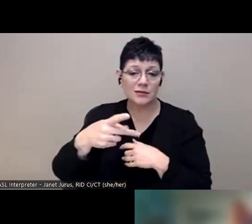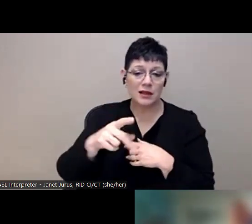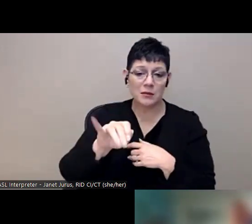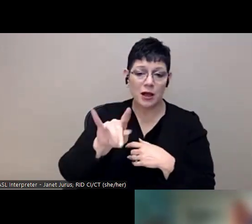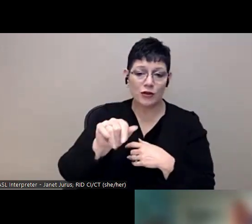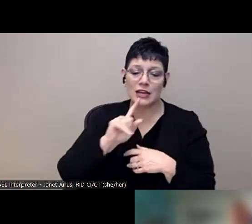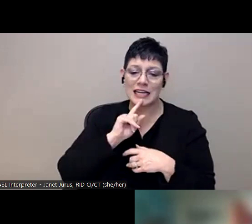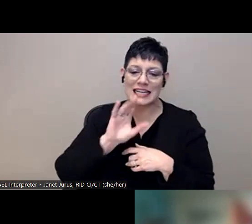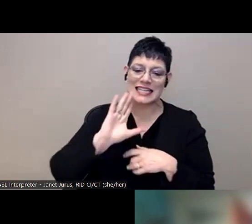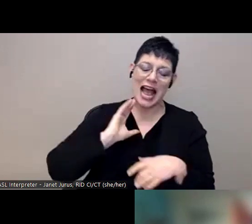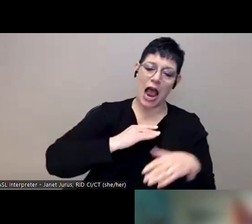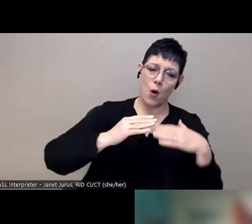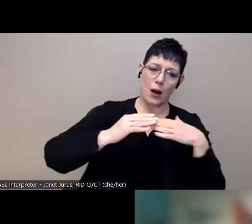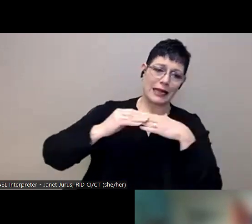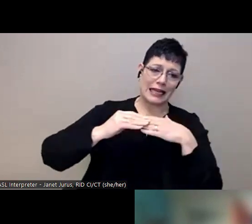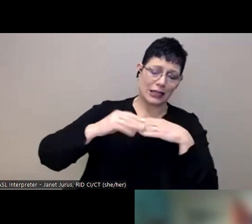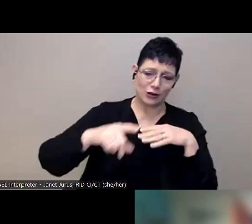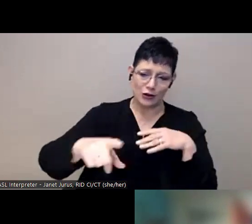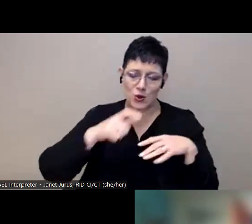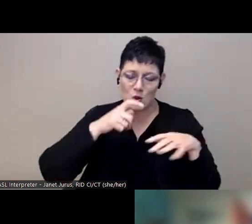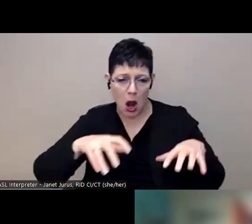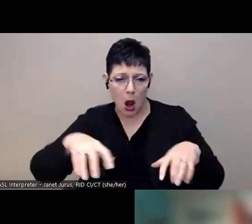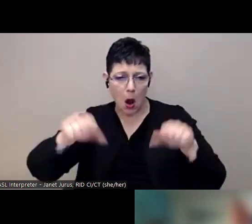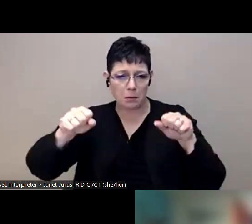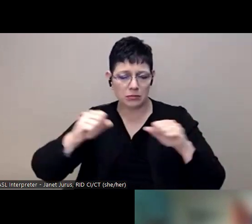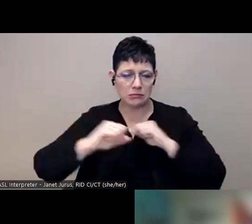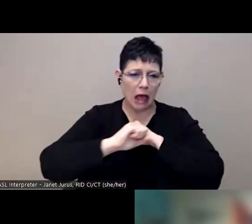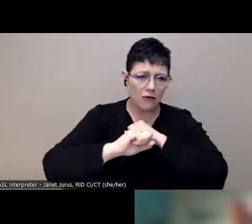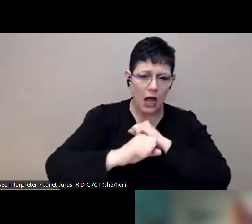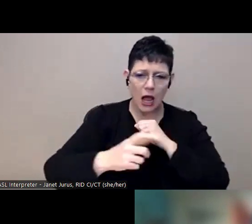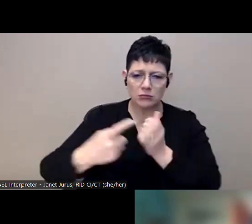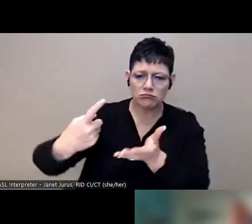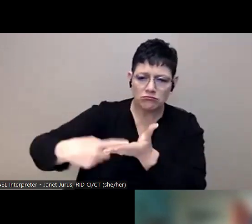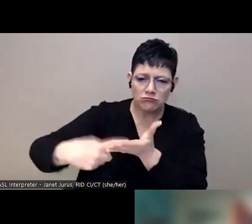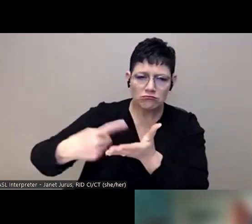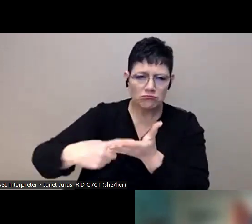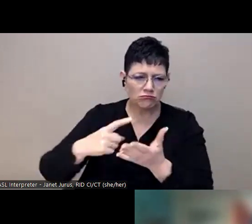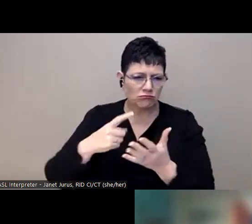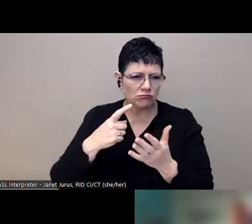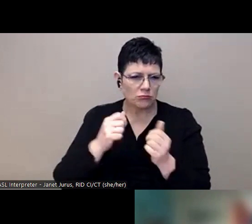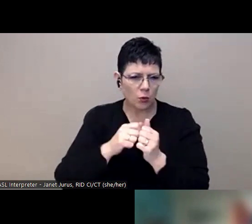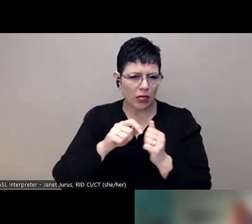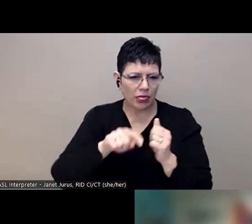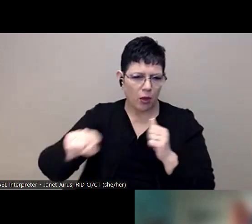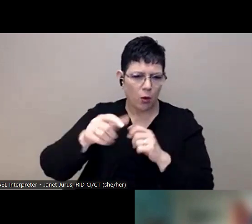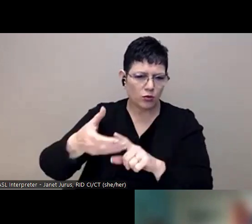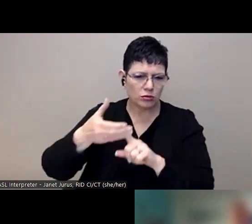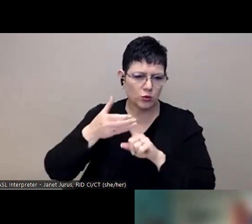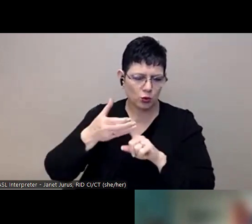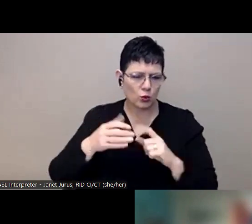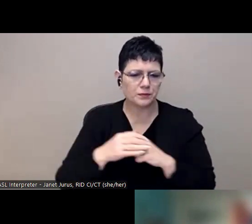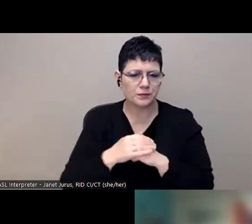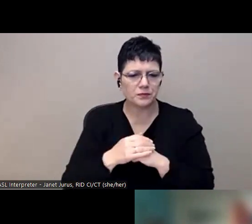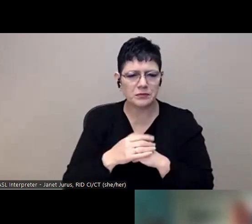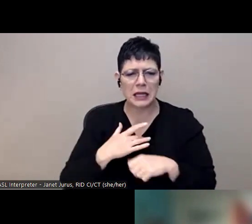ambassador out telling people all that we do and, and getting us more connected. So, um, it's generally around